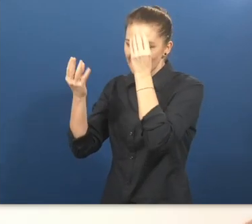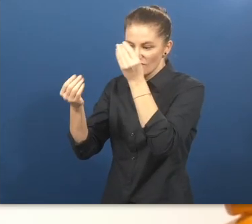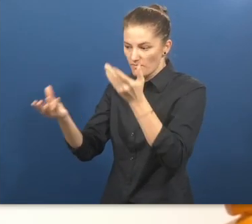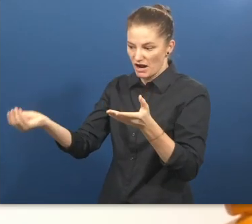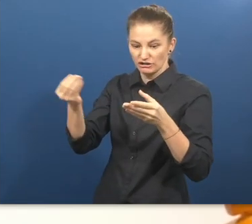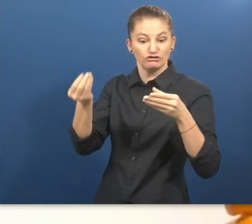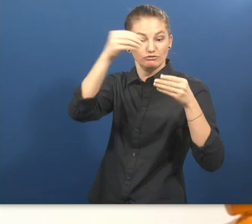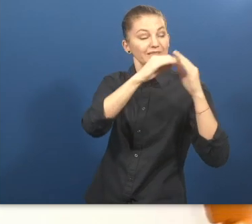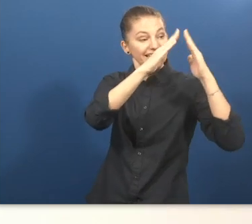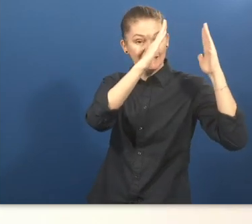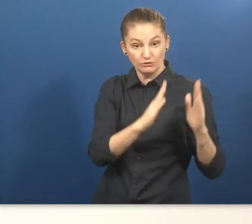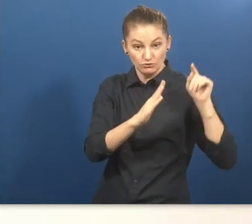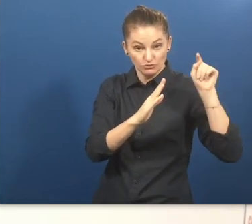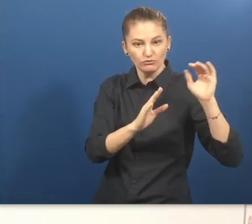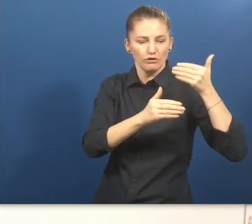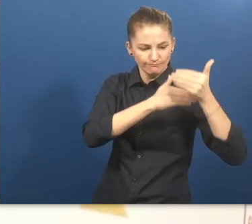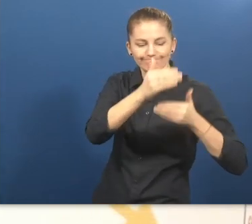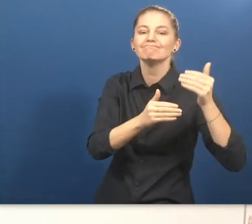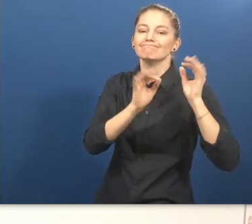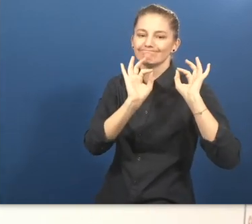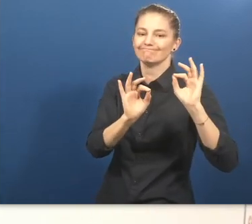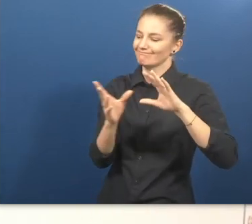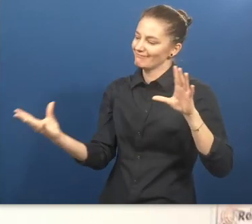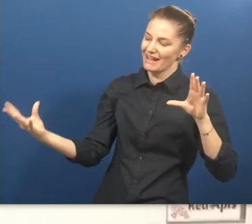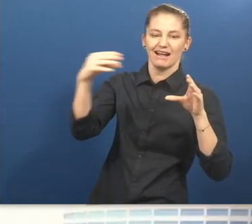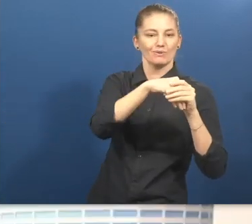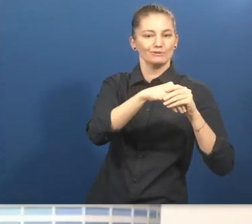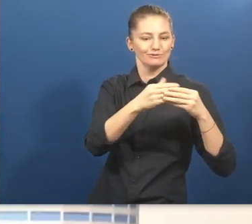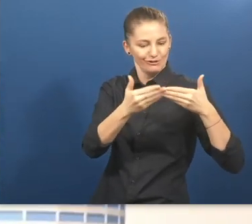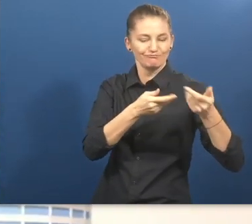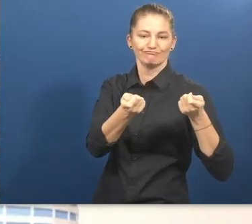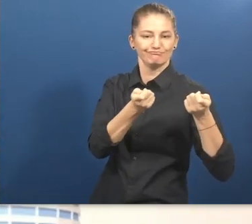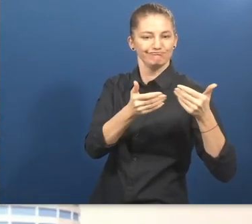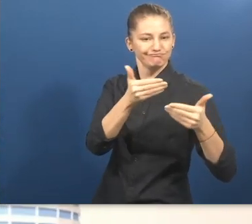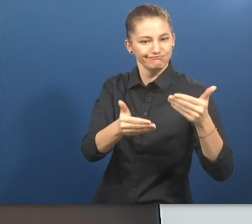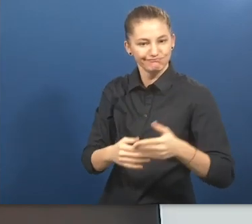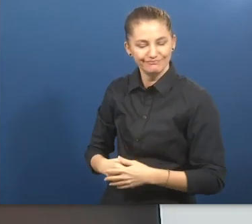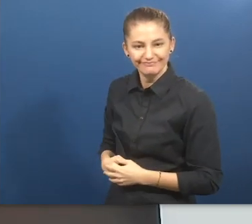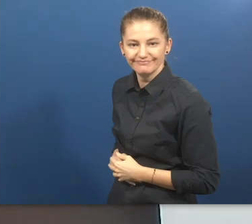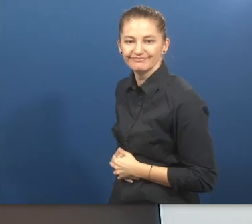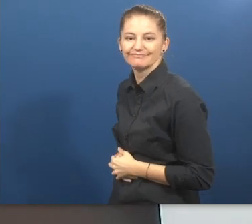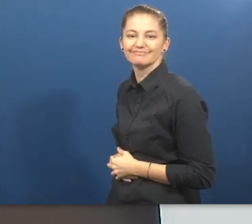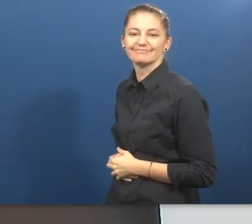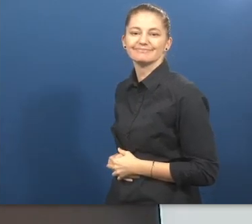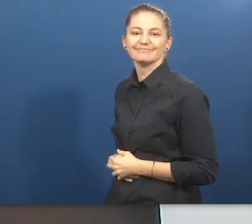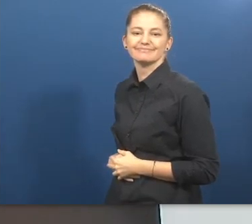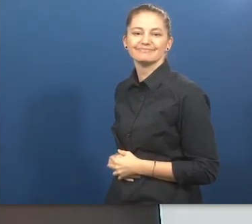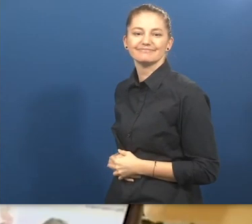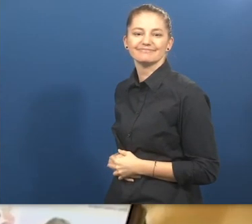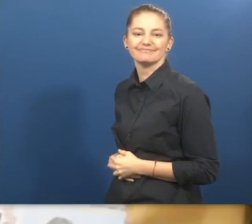Visor will be registered for the institution to be able, through valuable indicators, to manage inclusion.